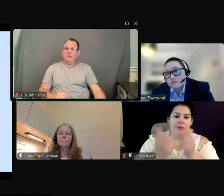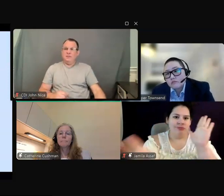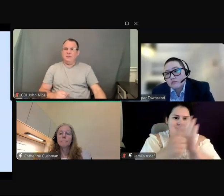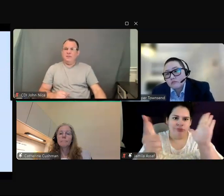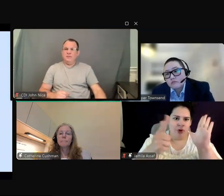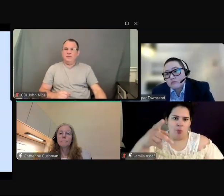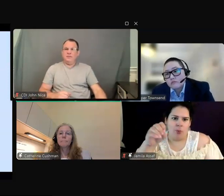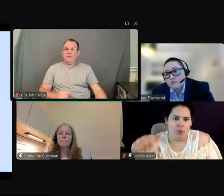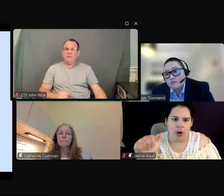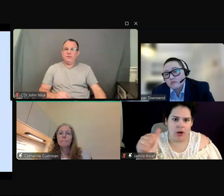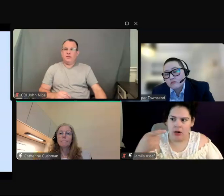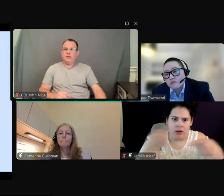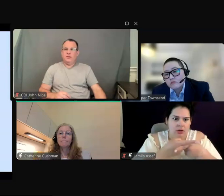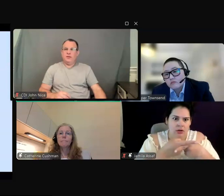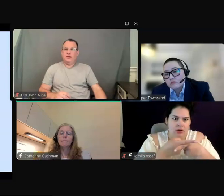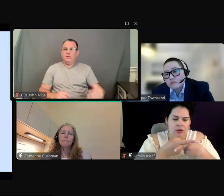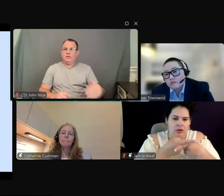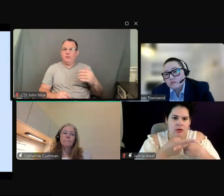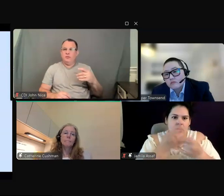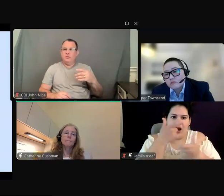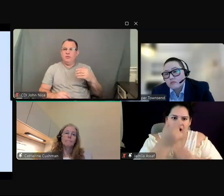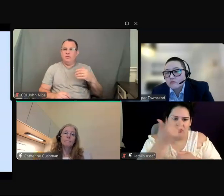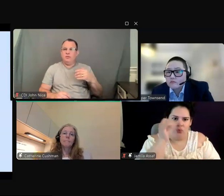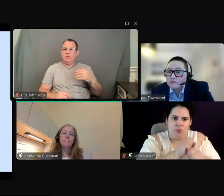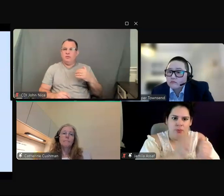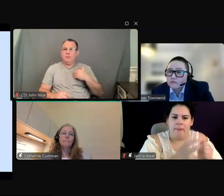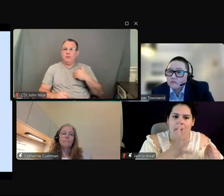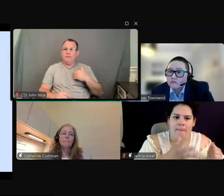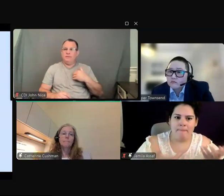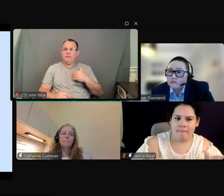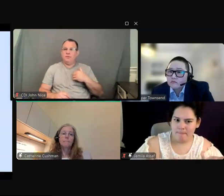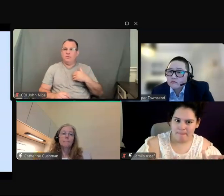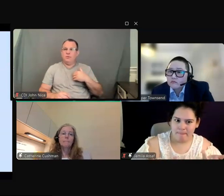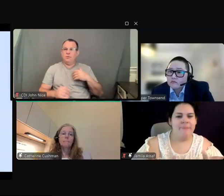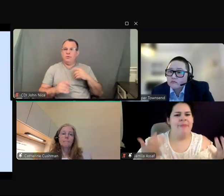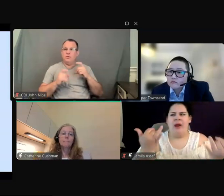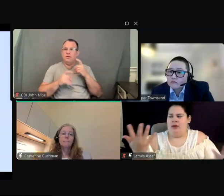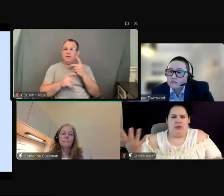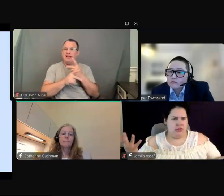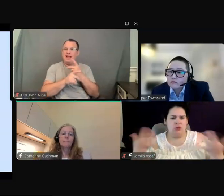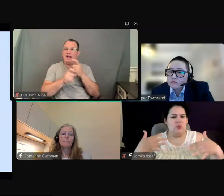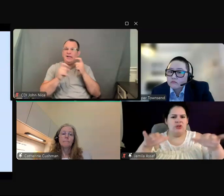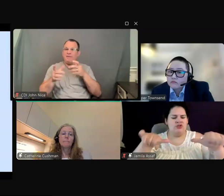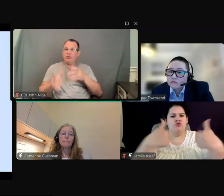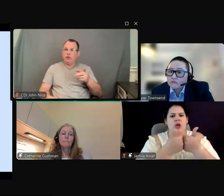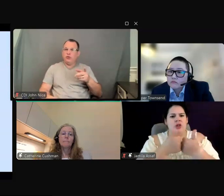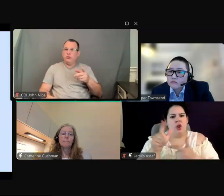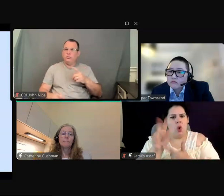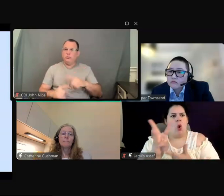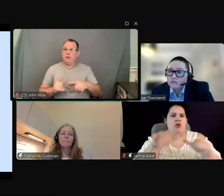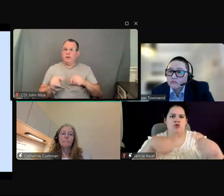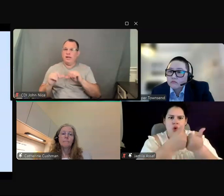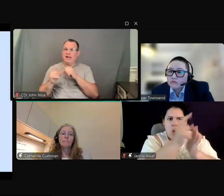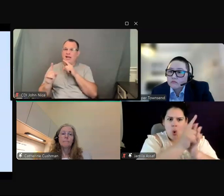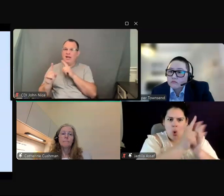And, you know, we had a caregiver professional agency. It couldn't be a power of attorney with my mom because there was a conflict